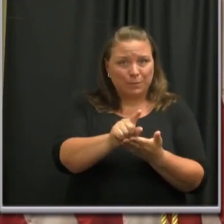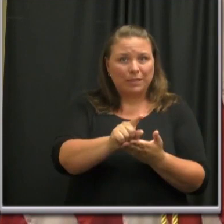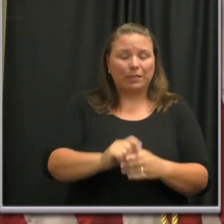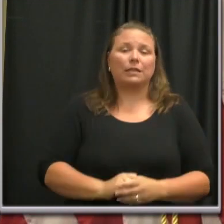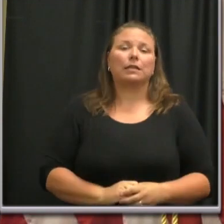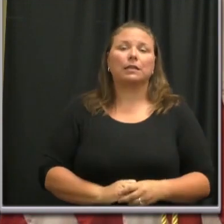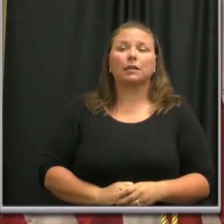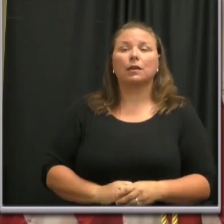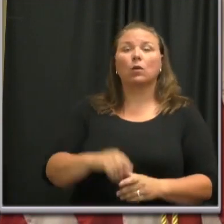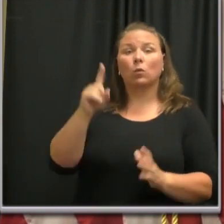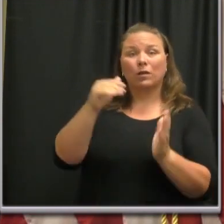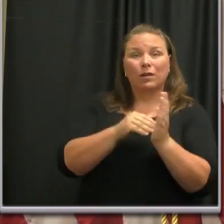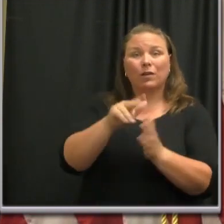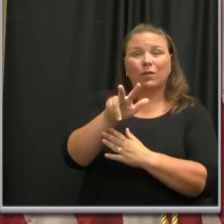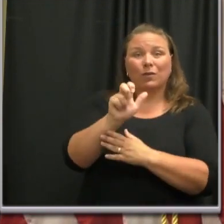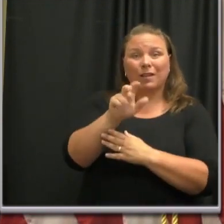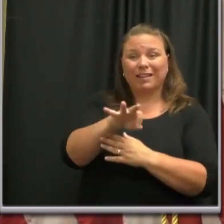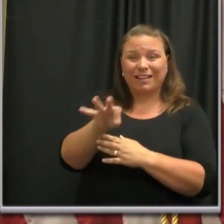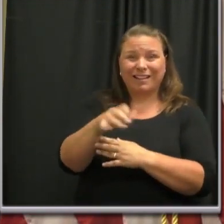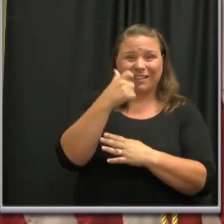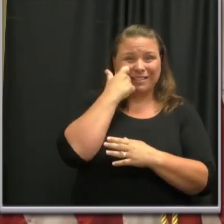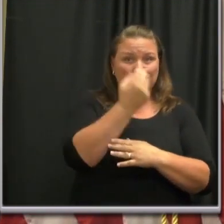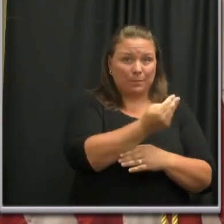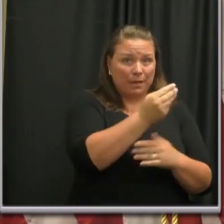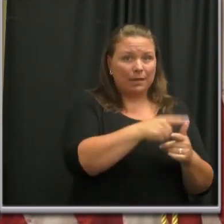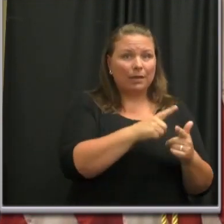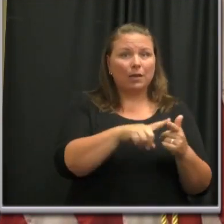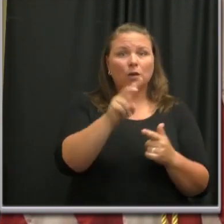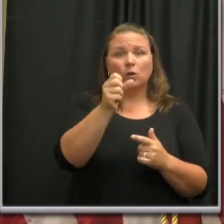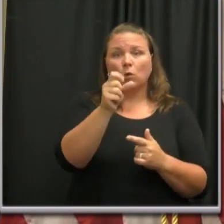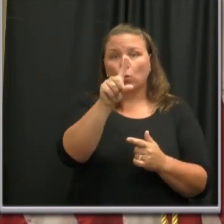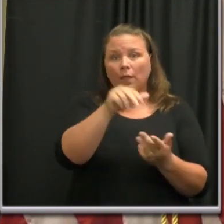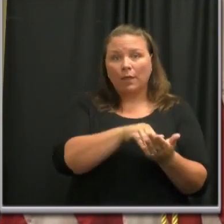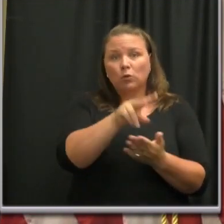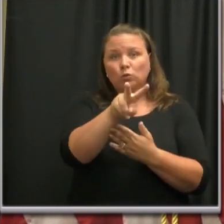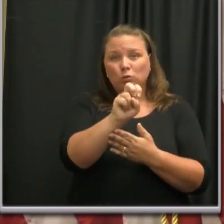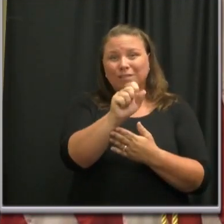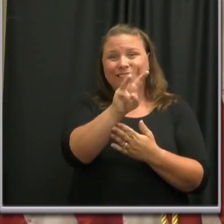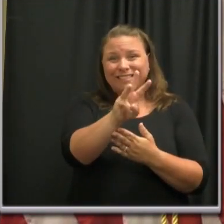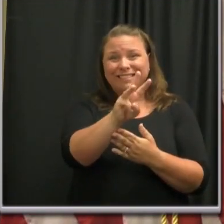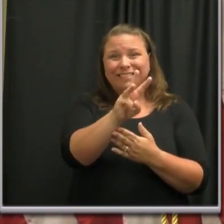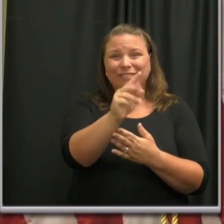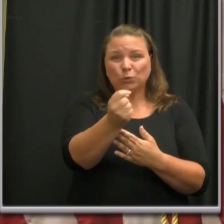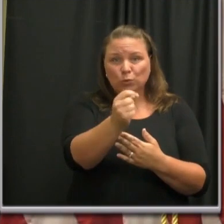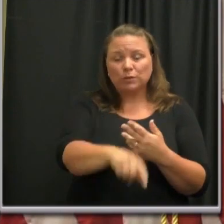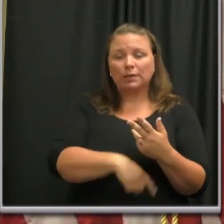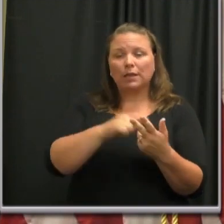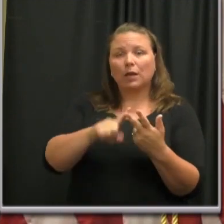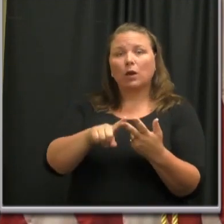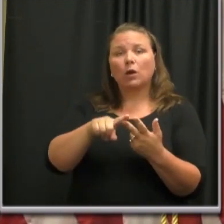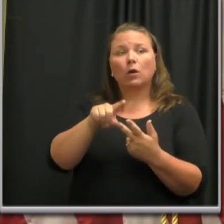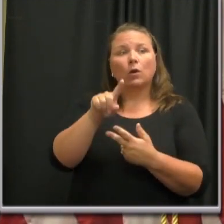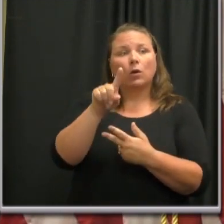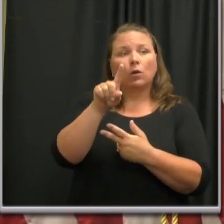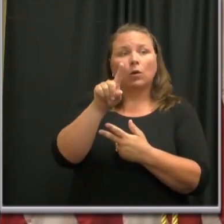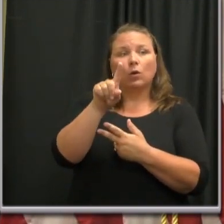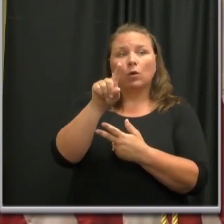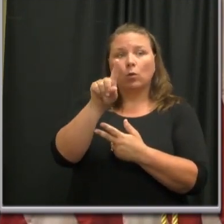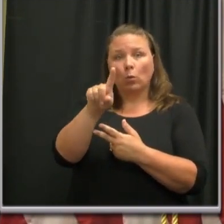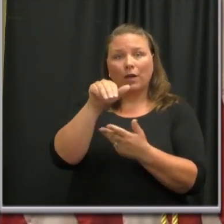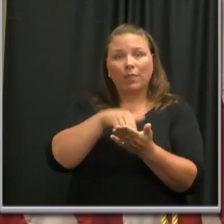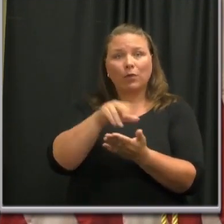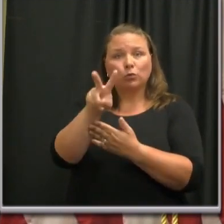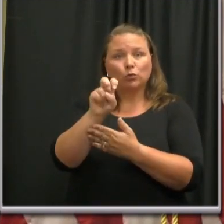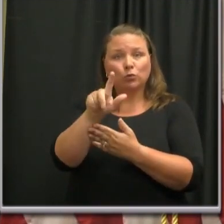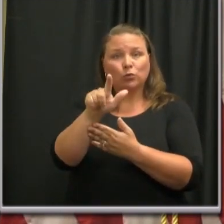1,399 on Monday, 1,206 on Tuesday, and 1,229 yesterday. Now I